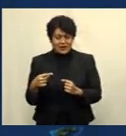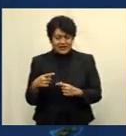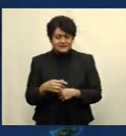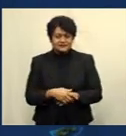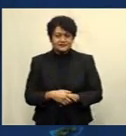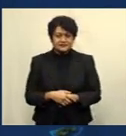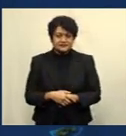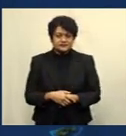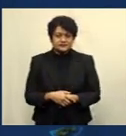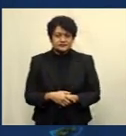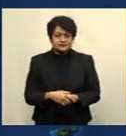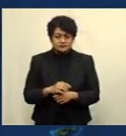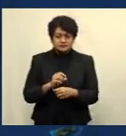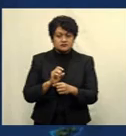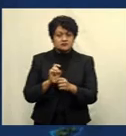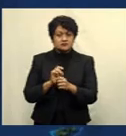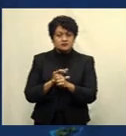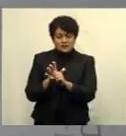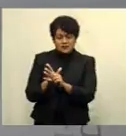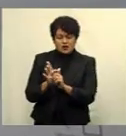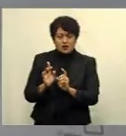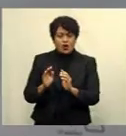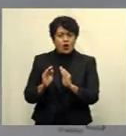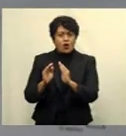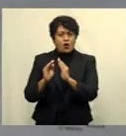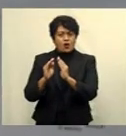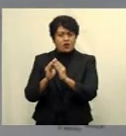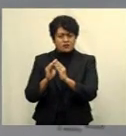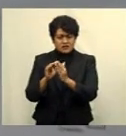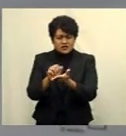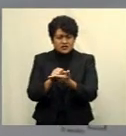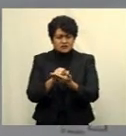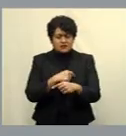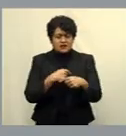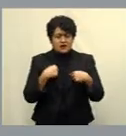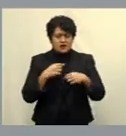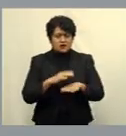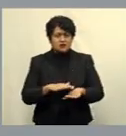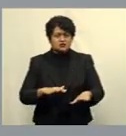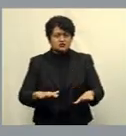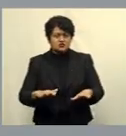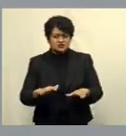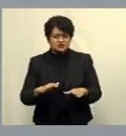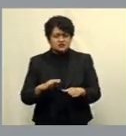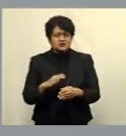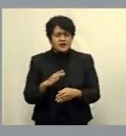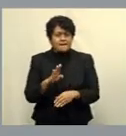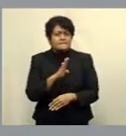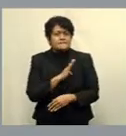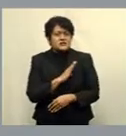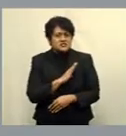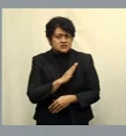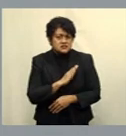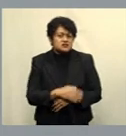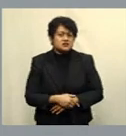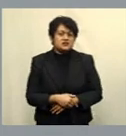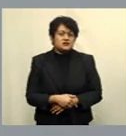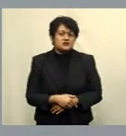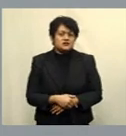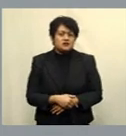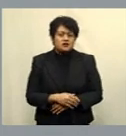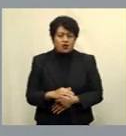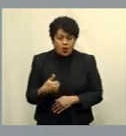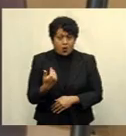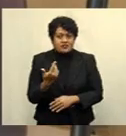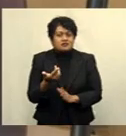pandemic while at home by keeping our kids occupied and engaged and all the